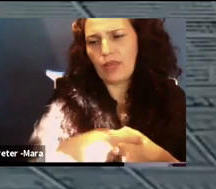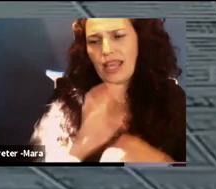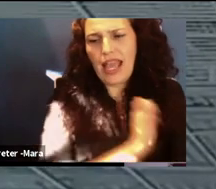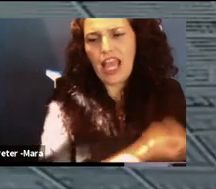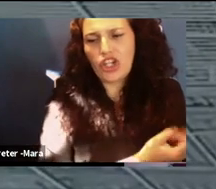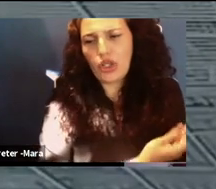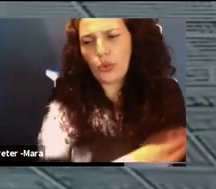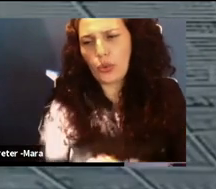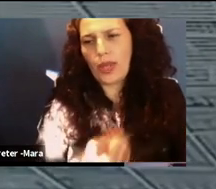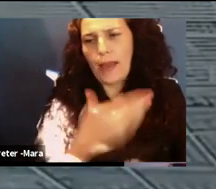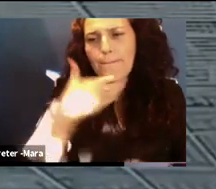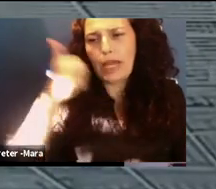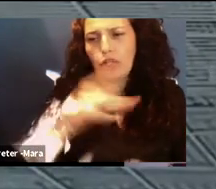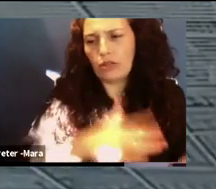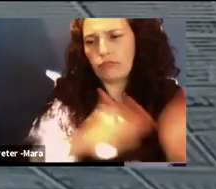productive endeavors.